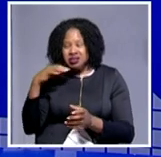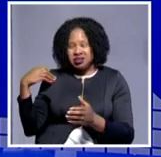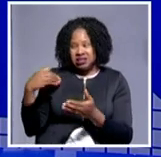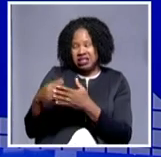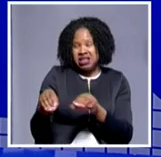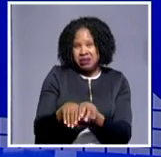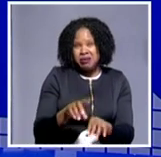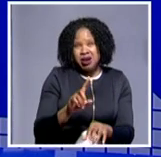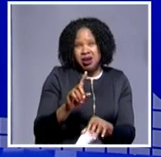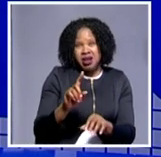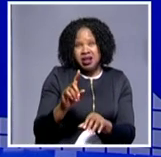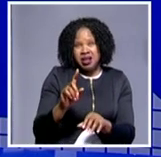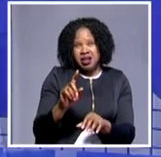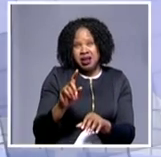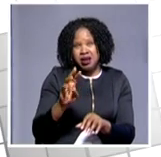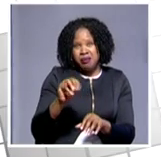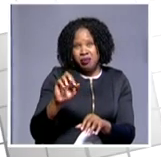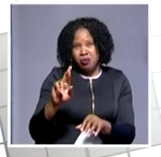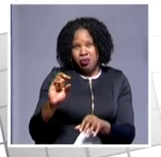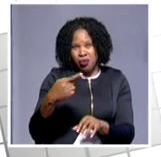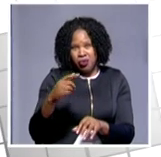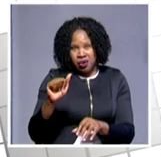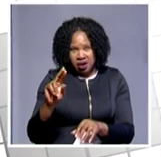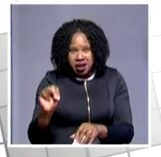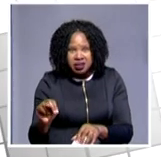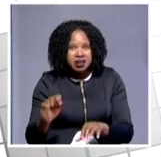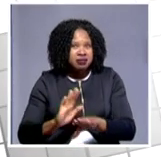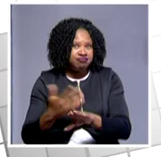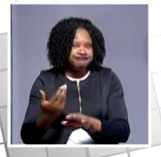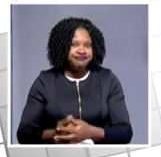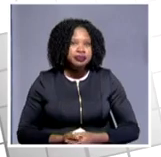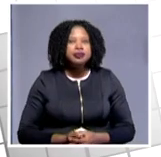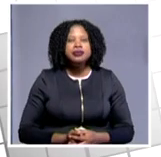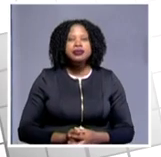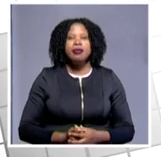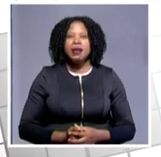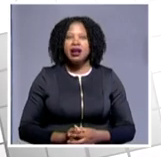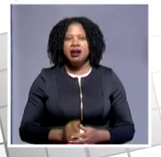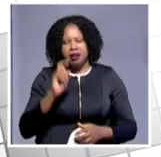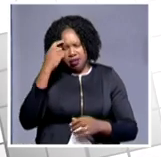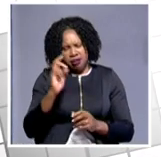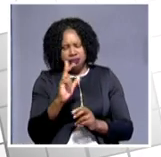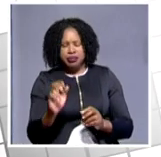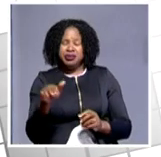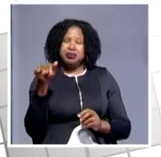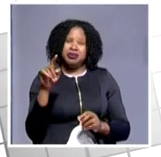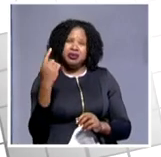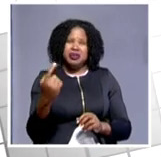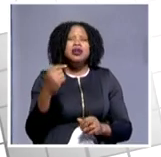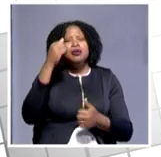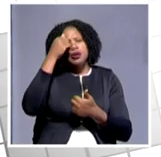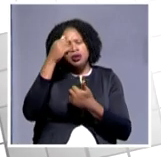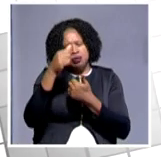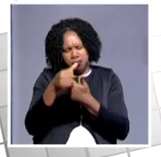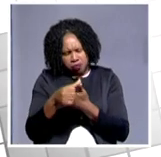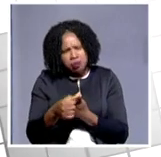remembered, Morgan Tswangarai? I think Zimbabwe themselves are saying that they will best remember him